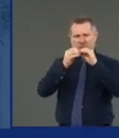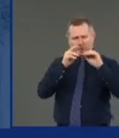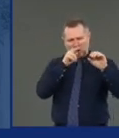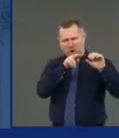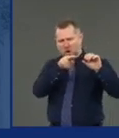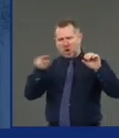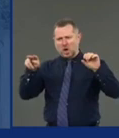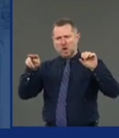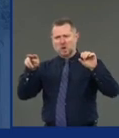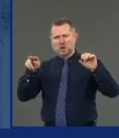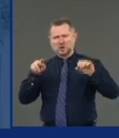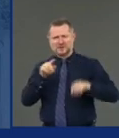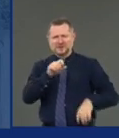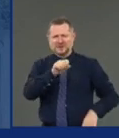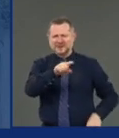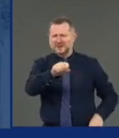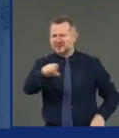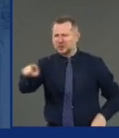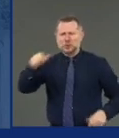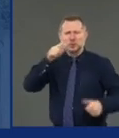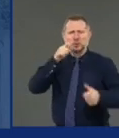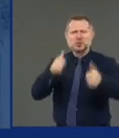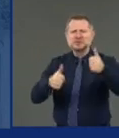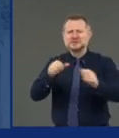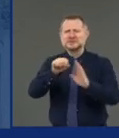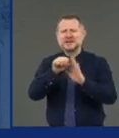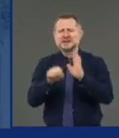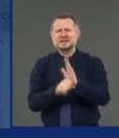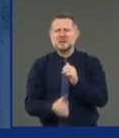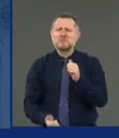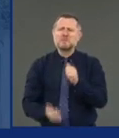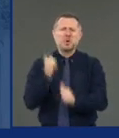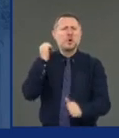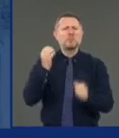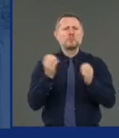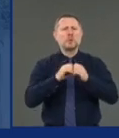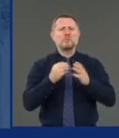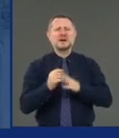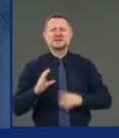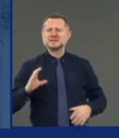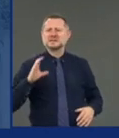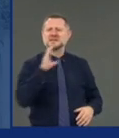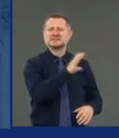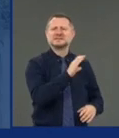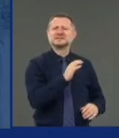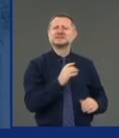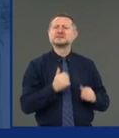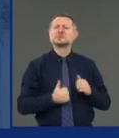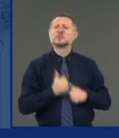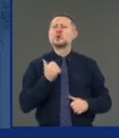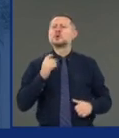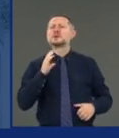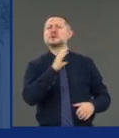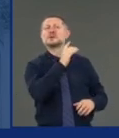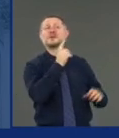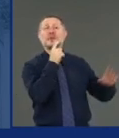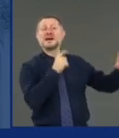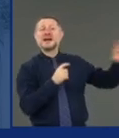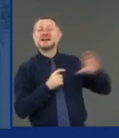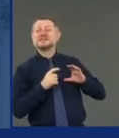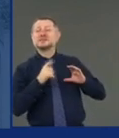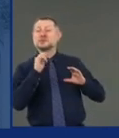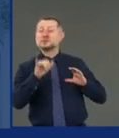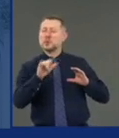money to other states and what states take money from other states, that's a question that Senator